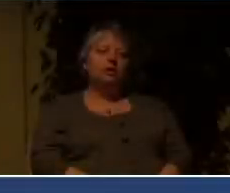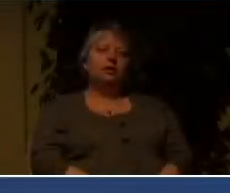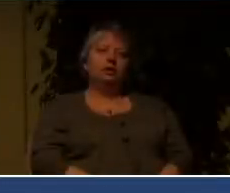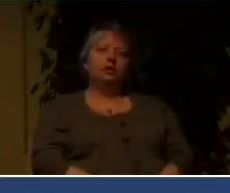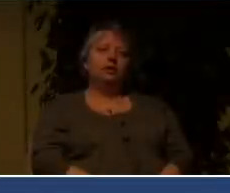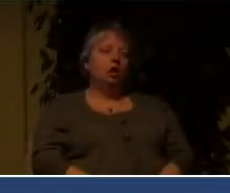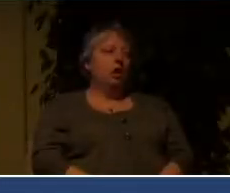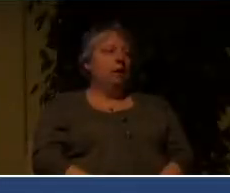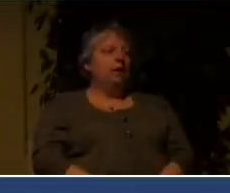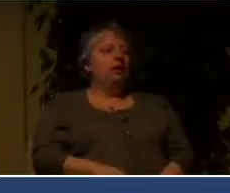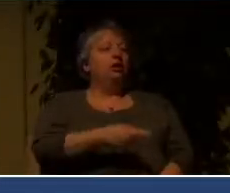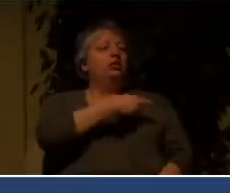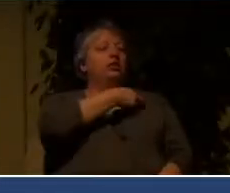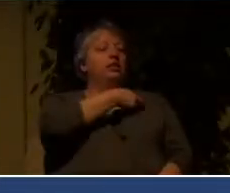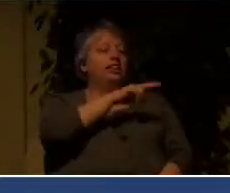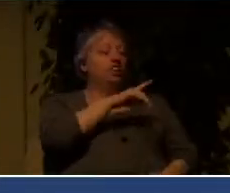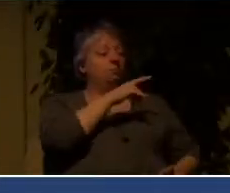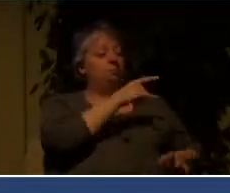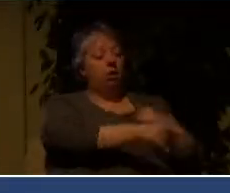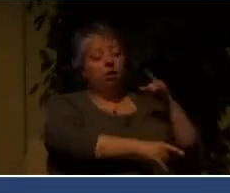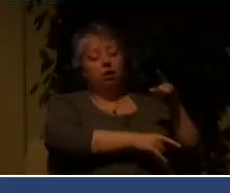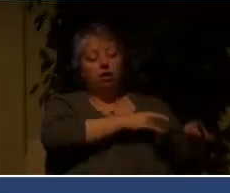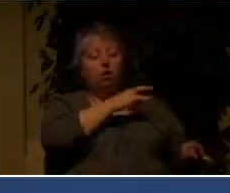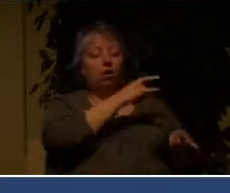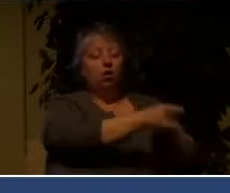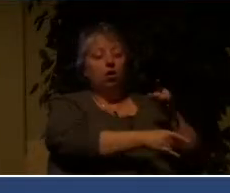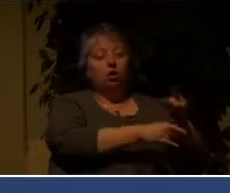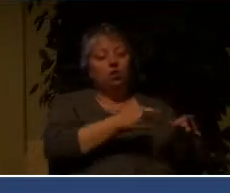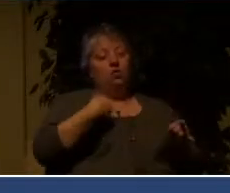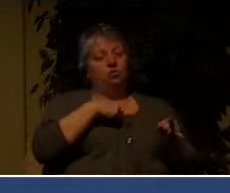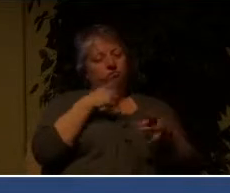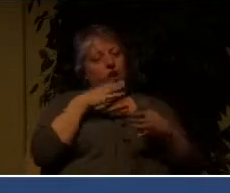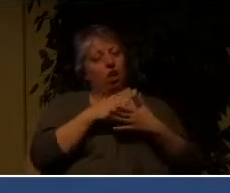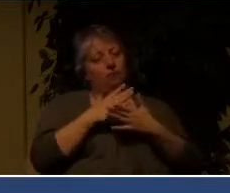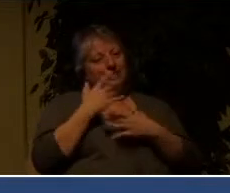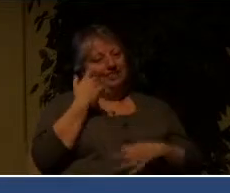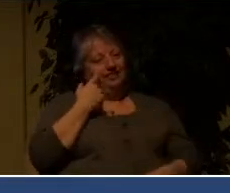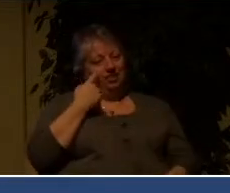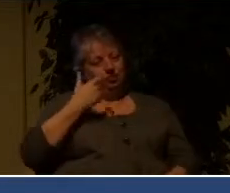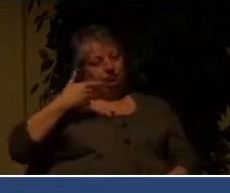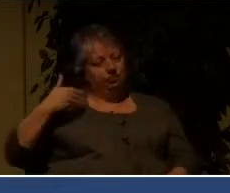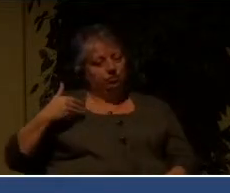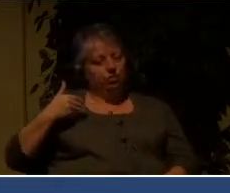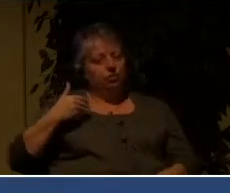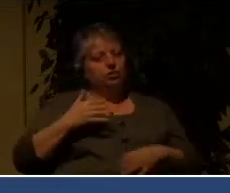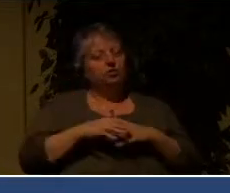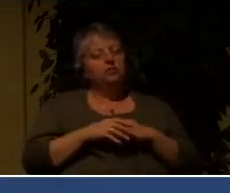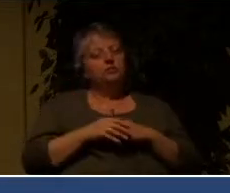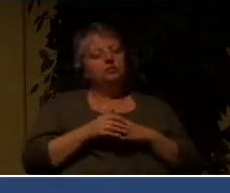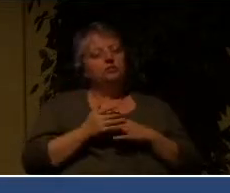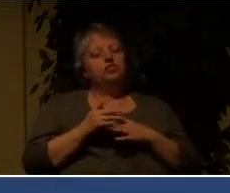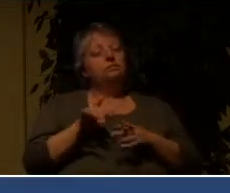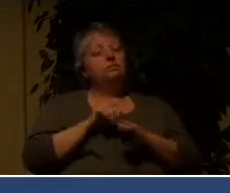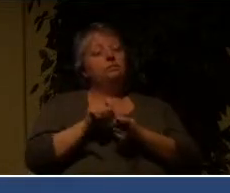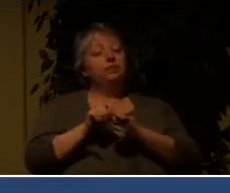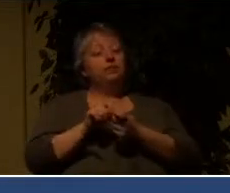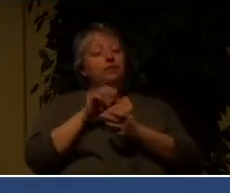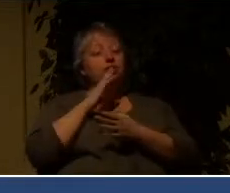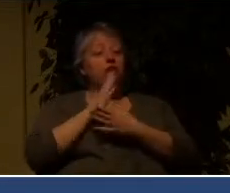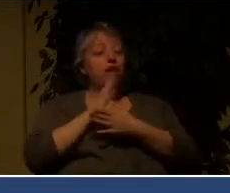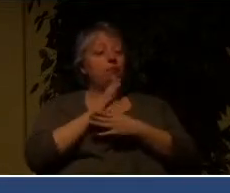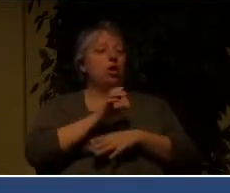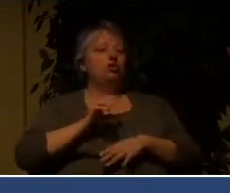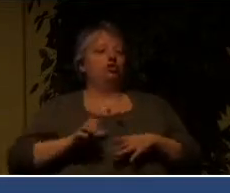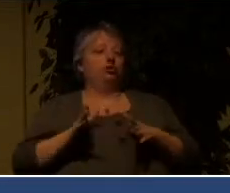Religious persecution we've been seeing in recent weeks, particularly as it applies to Christian